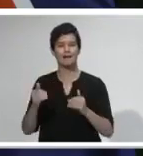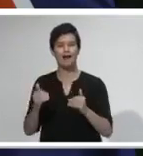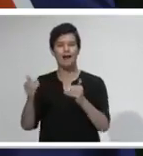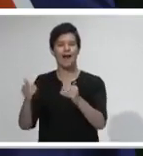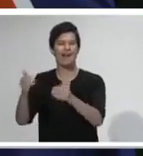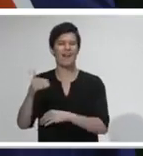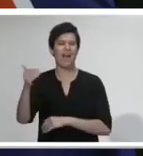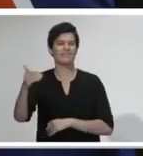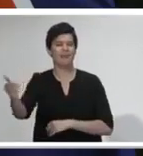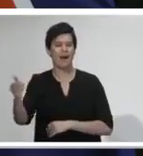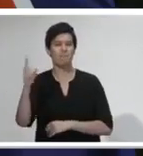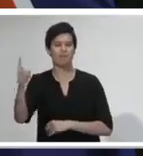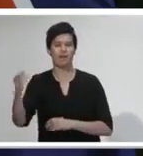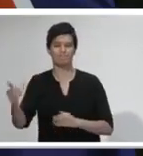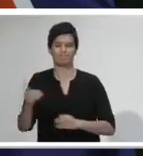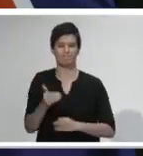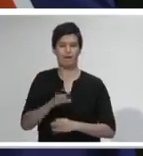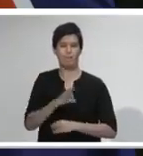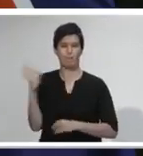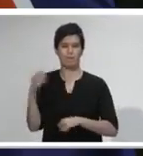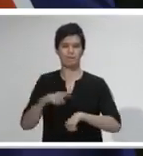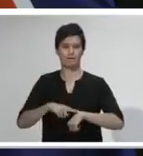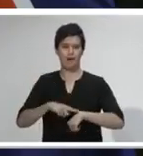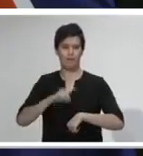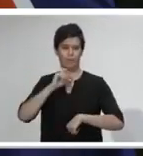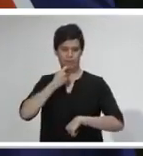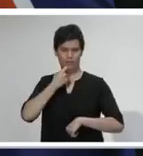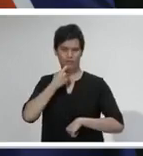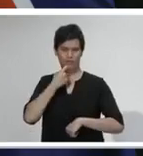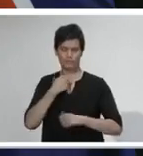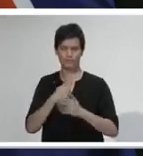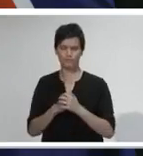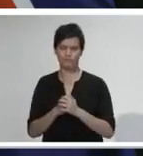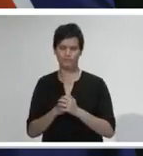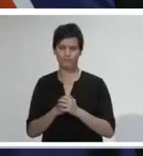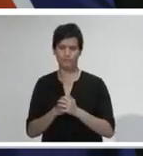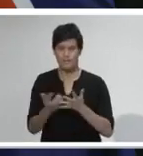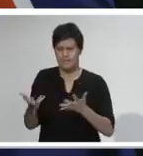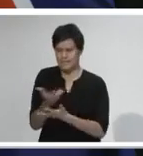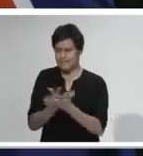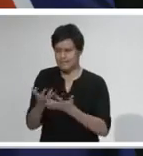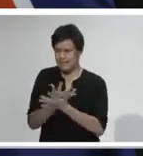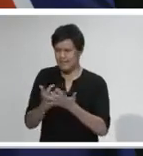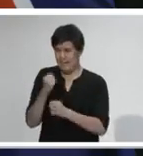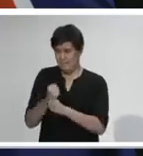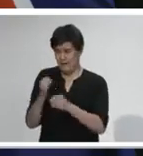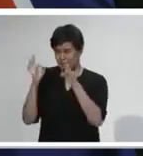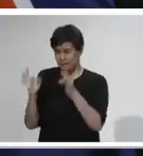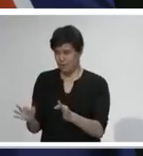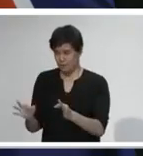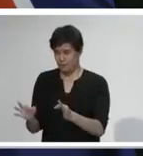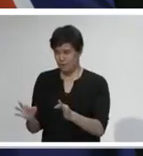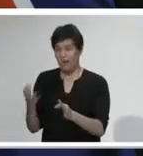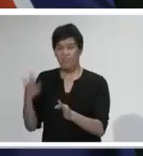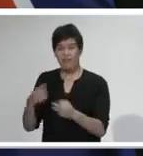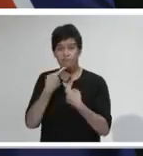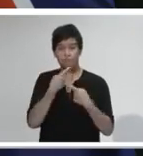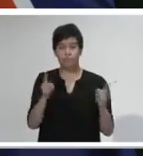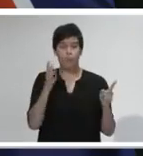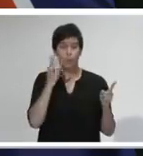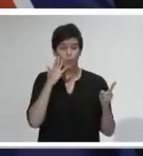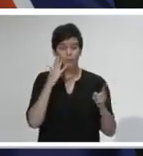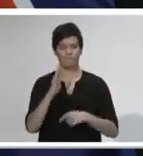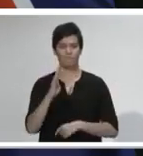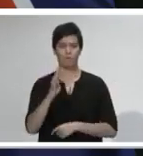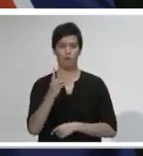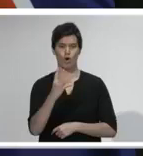And then we will be sharing the decision that's being made with all of you at 4pm the same day. Dr Bloomfield will be